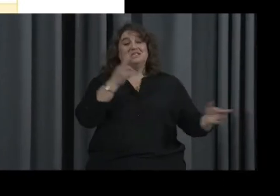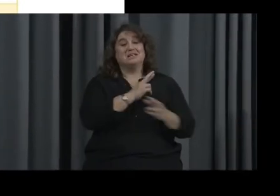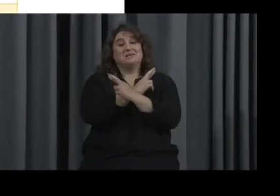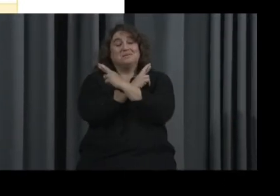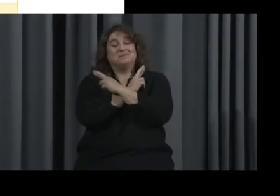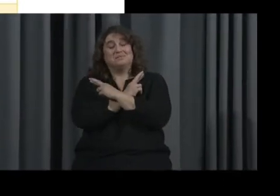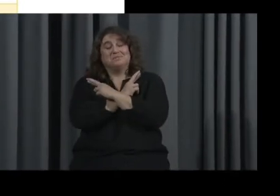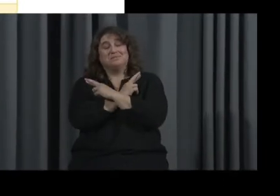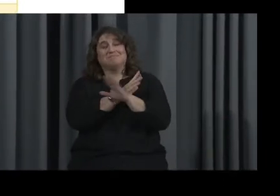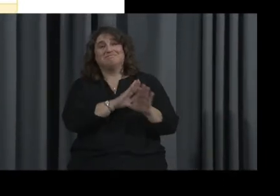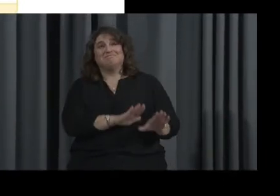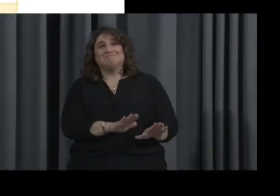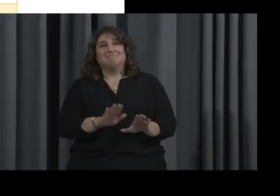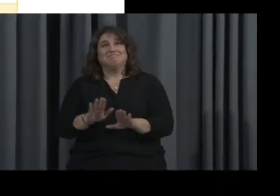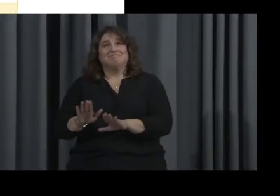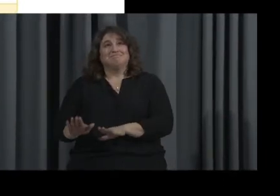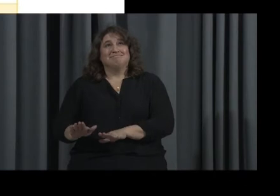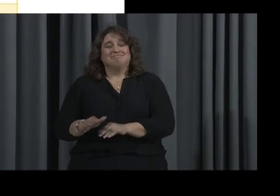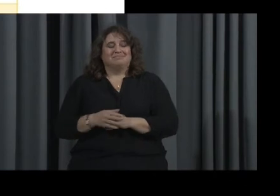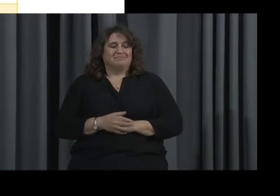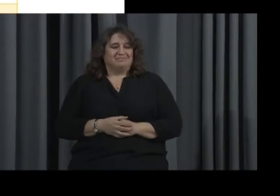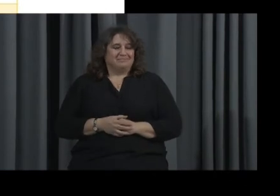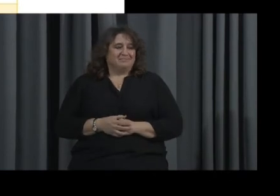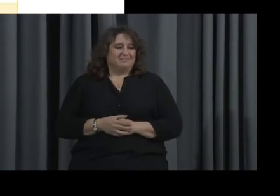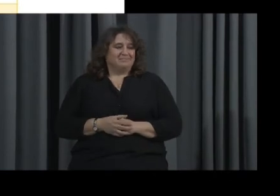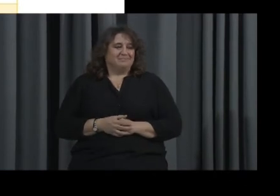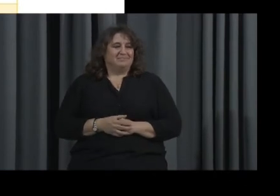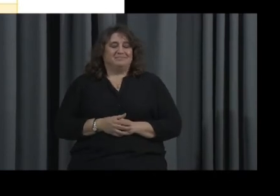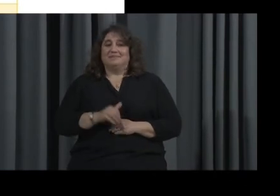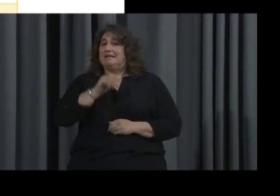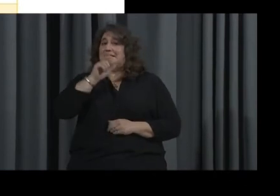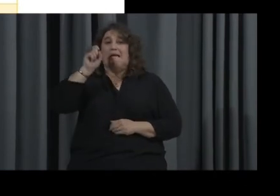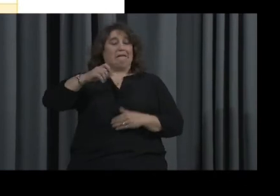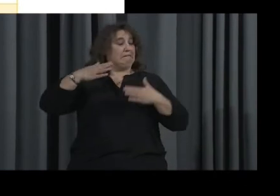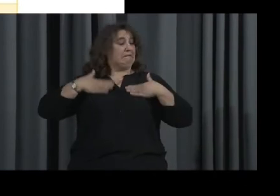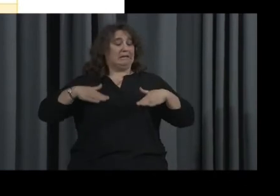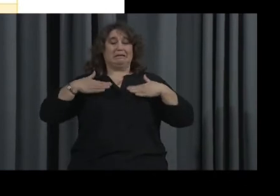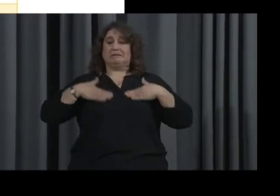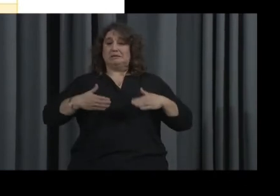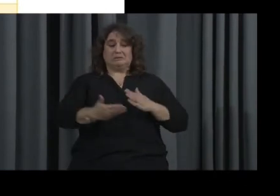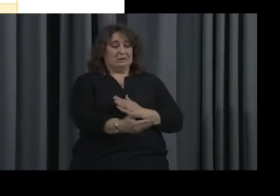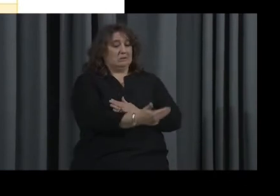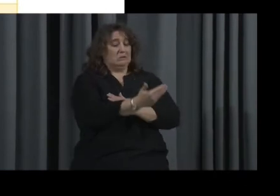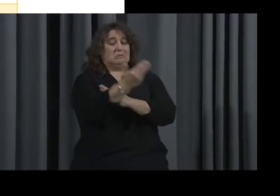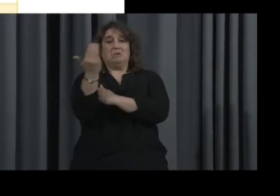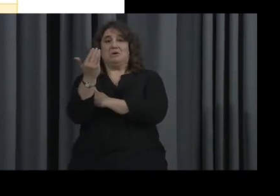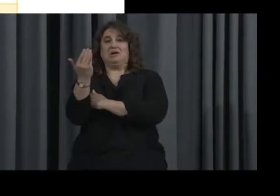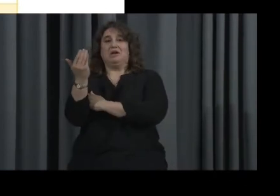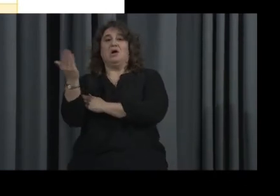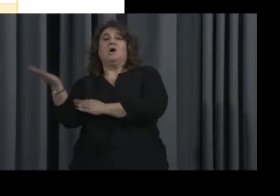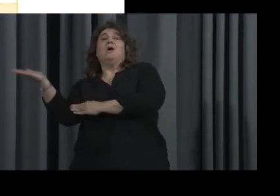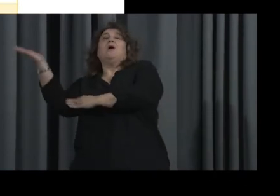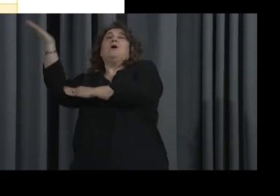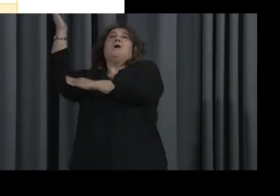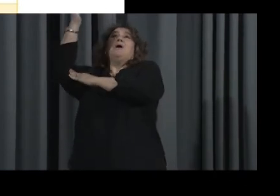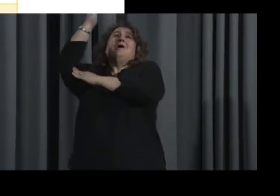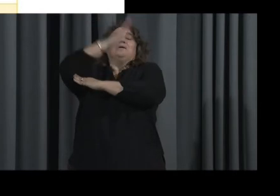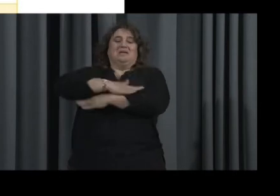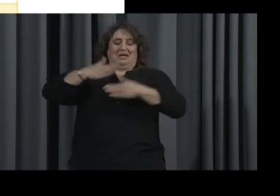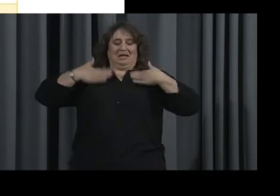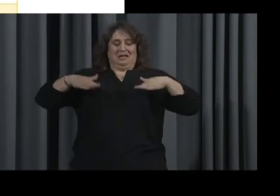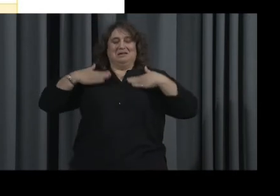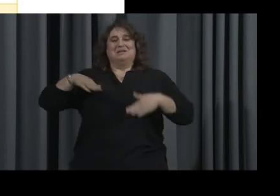So, the next one I have is Don't Have to Get Dressed. You're going to be tired, you can lay around in your pajamas all day. Yeah.